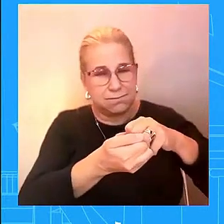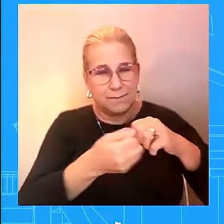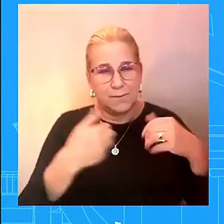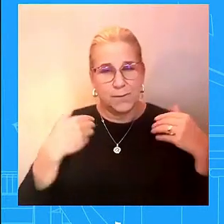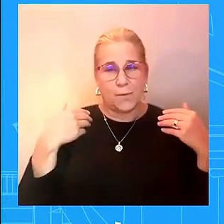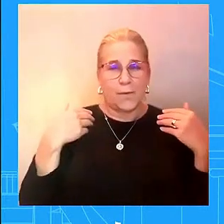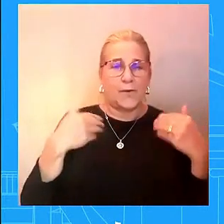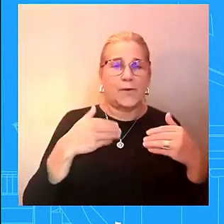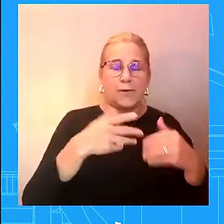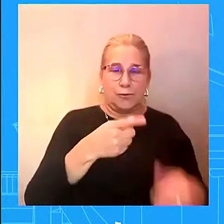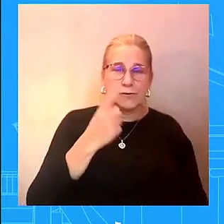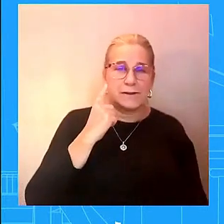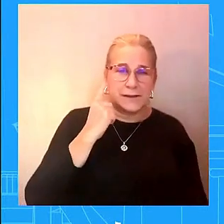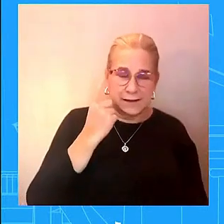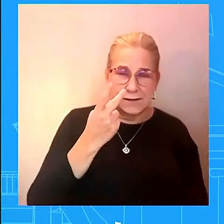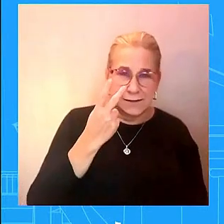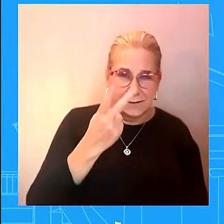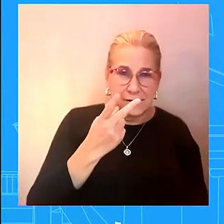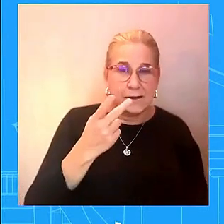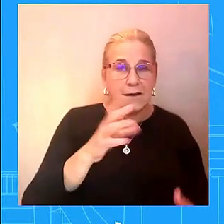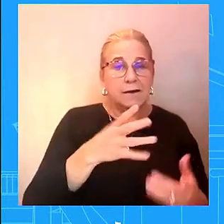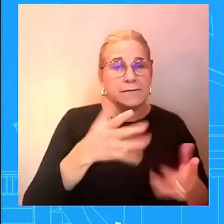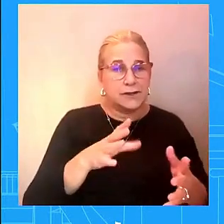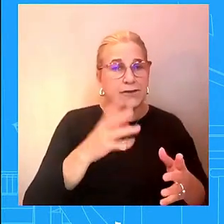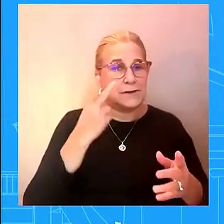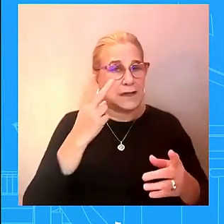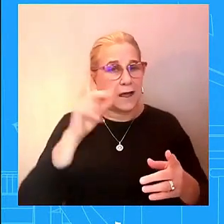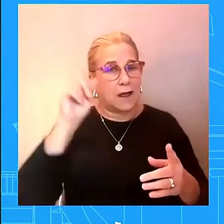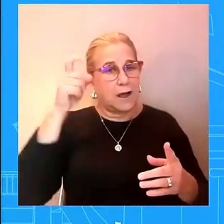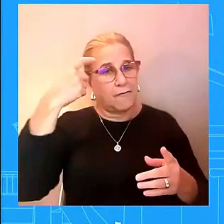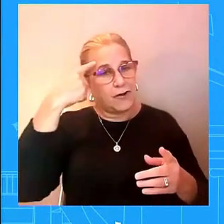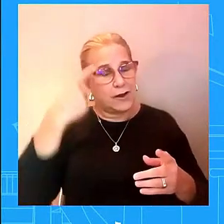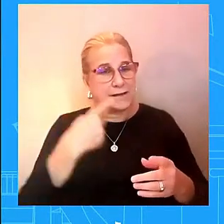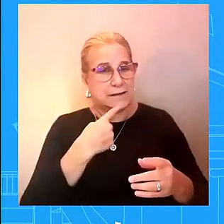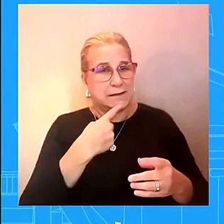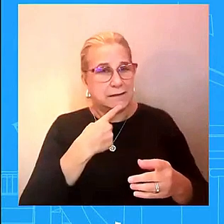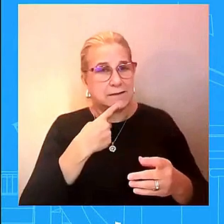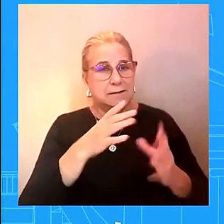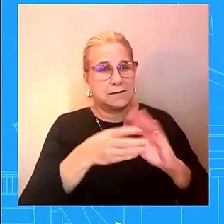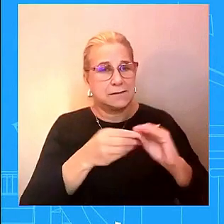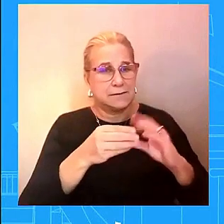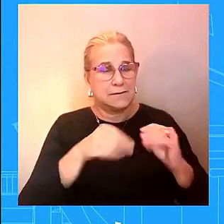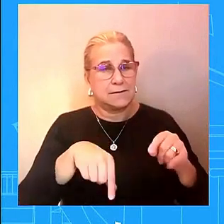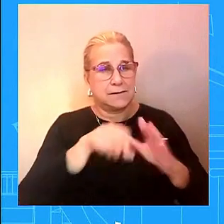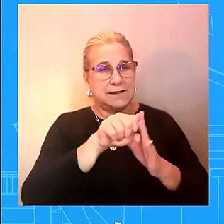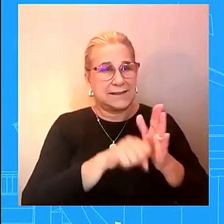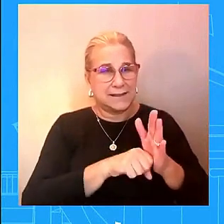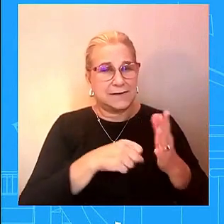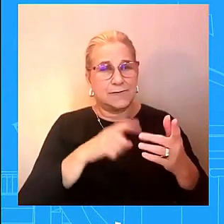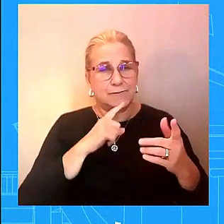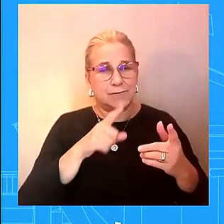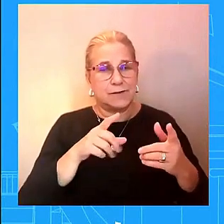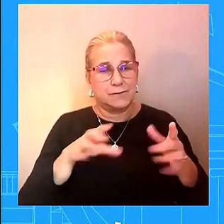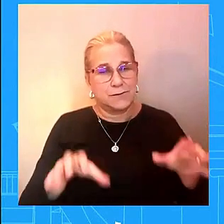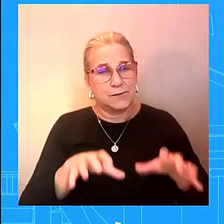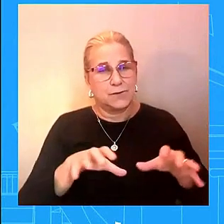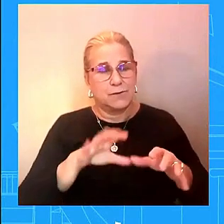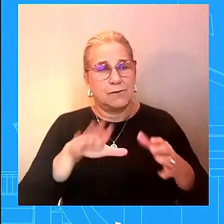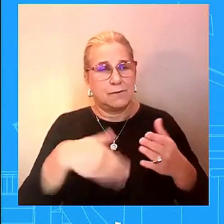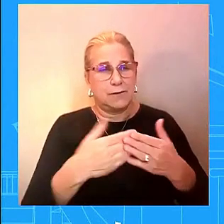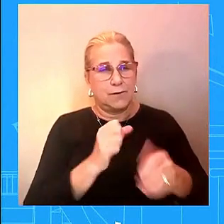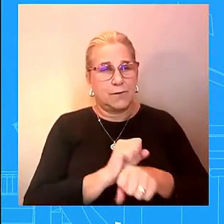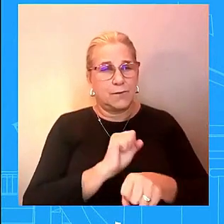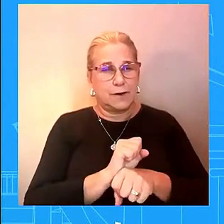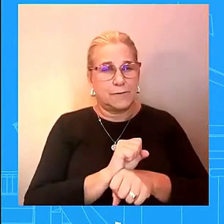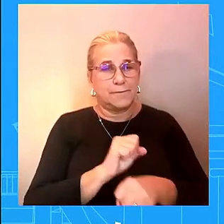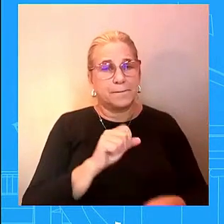governors of all of these states uh well in particular in particular certainly as we're talking about governor in in new ham and i'm sorry